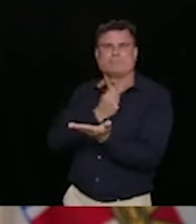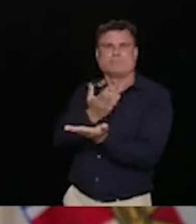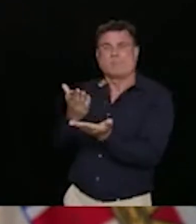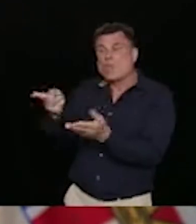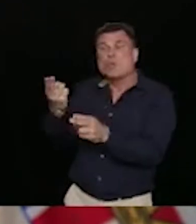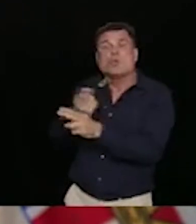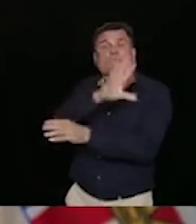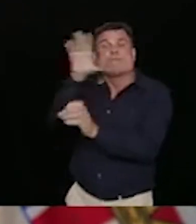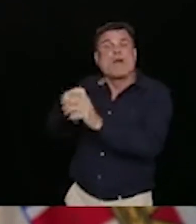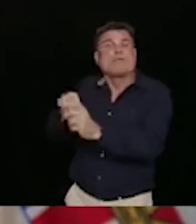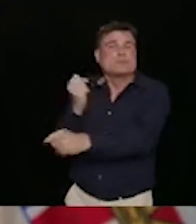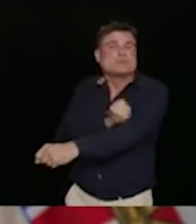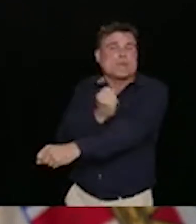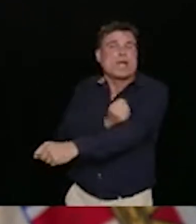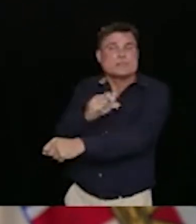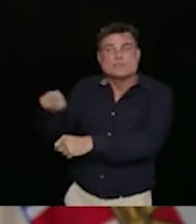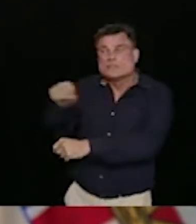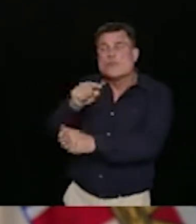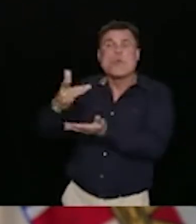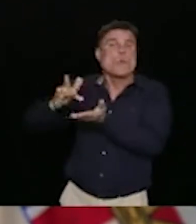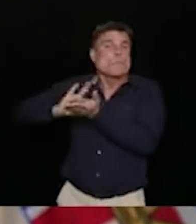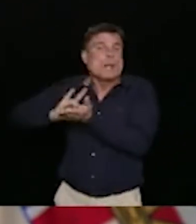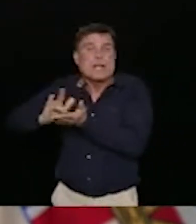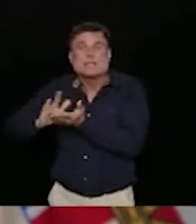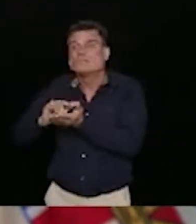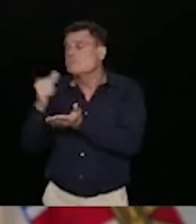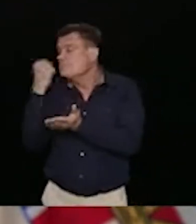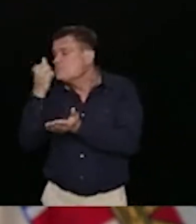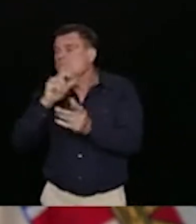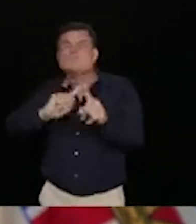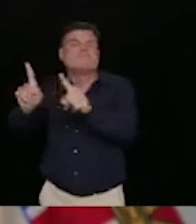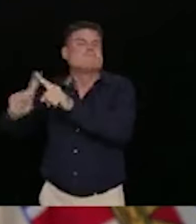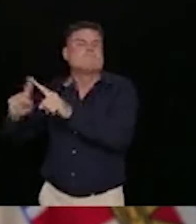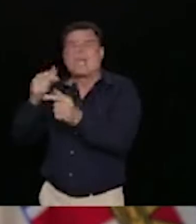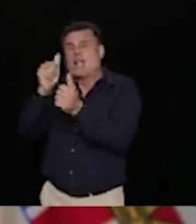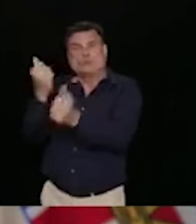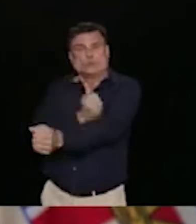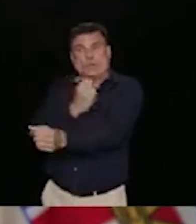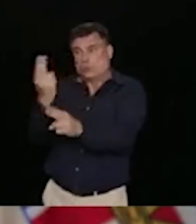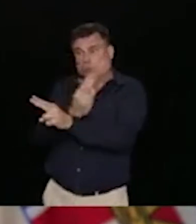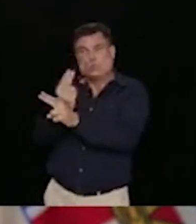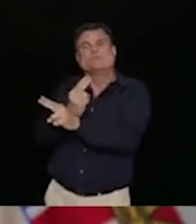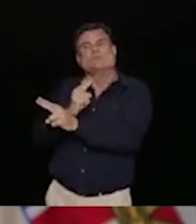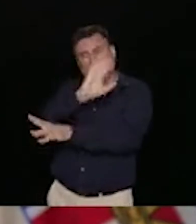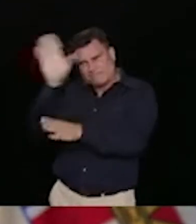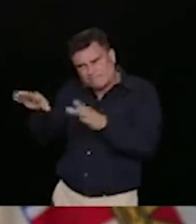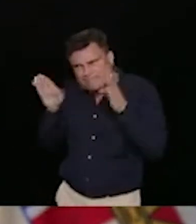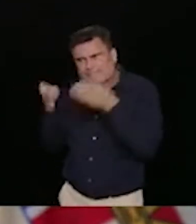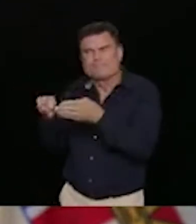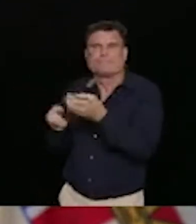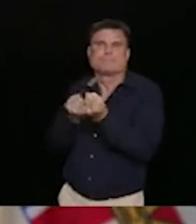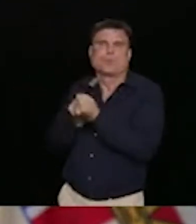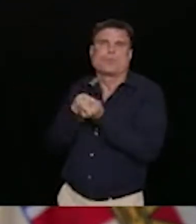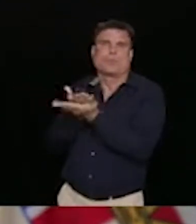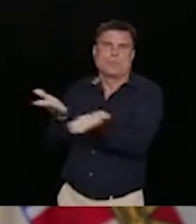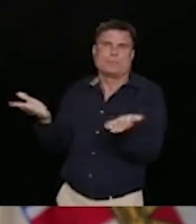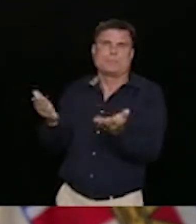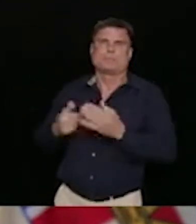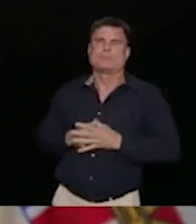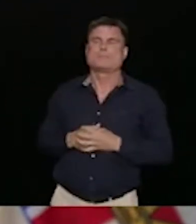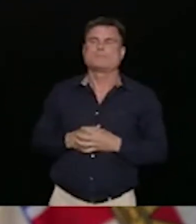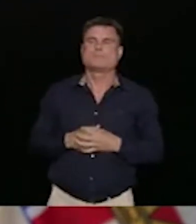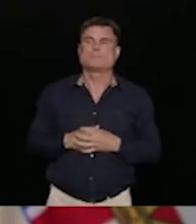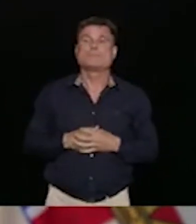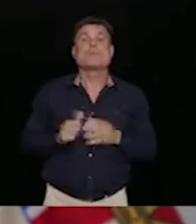as we have been successful in doing in responding to the COVID-19 crises. As we know, these are mostly